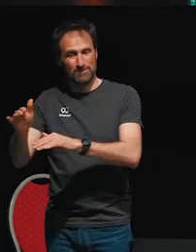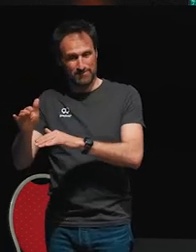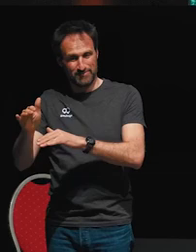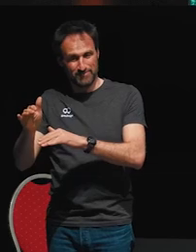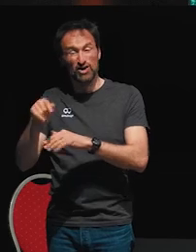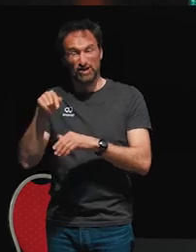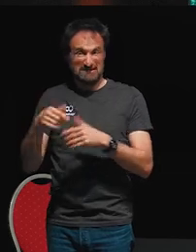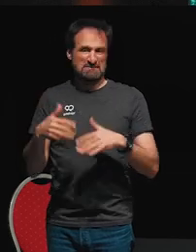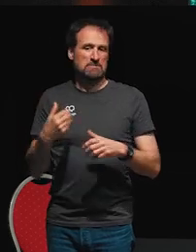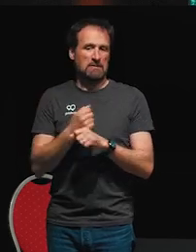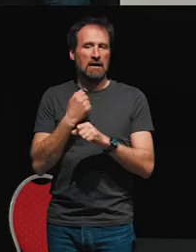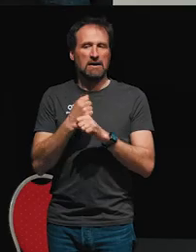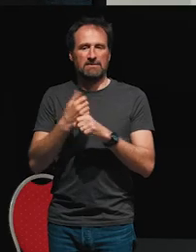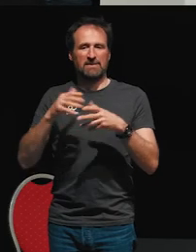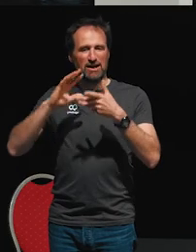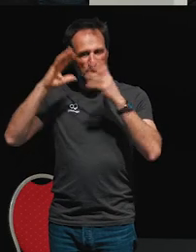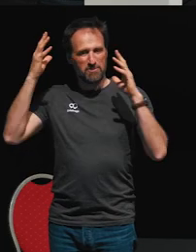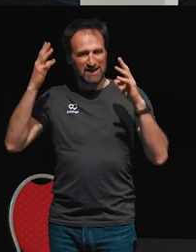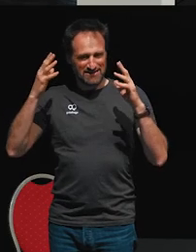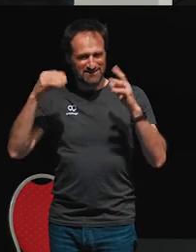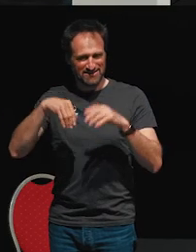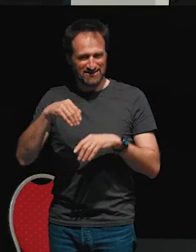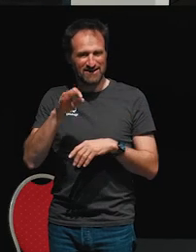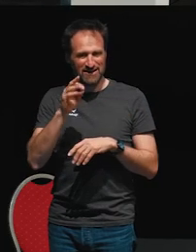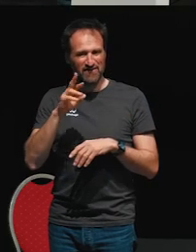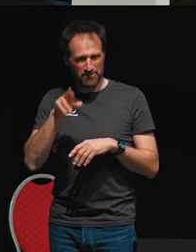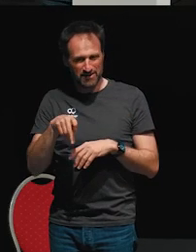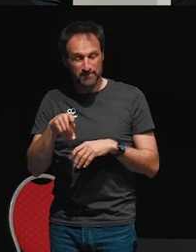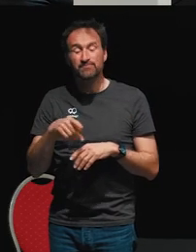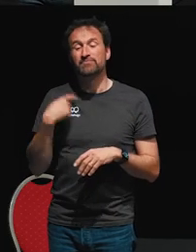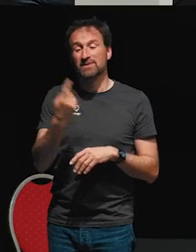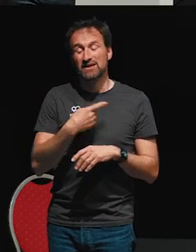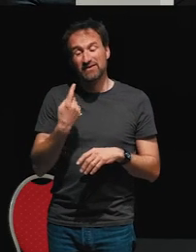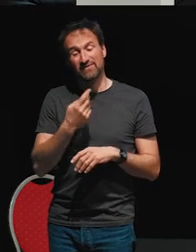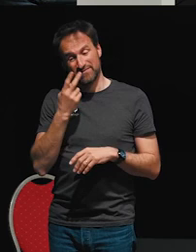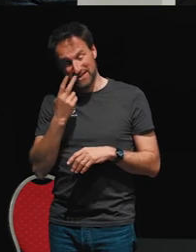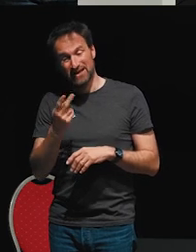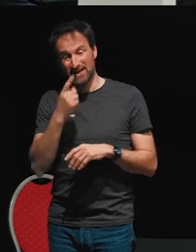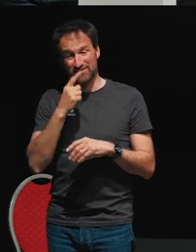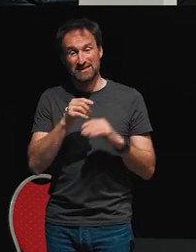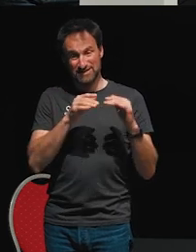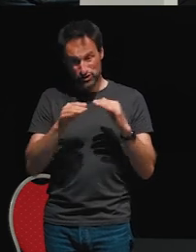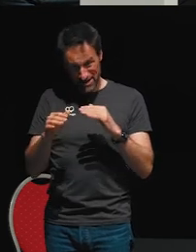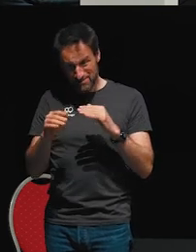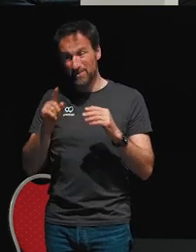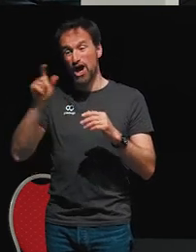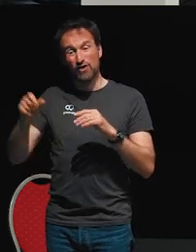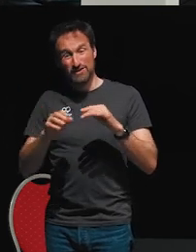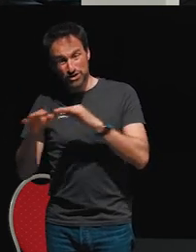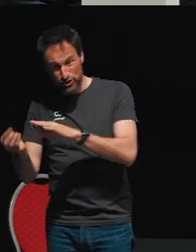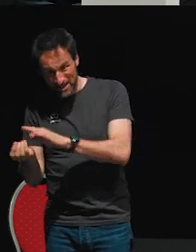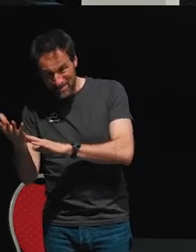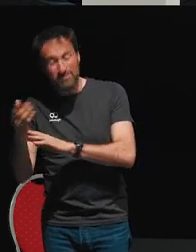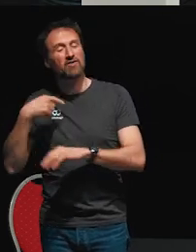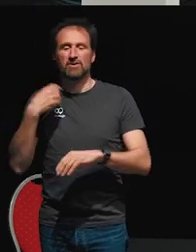However, when we're working with streams of streams, we need higher order operators to help us manage the result. What does